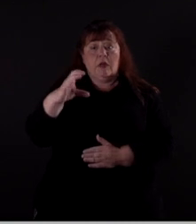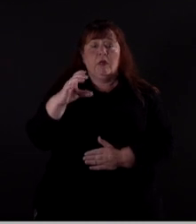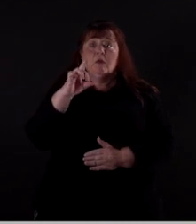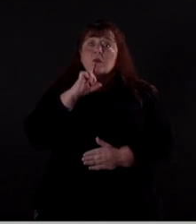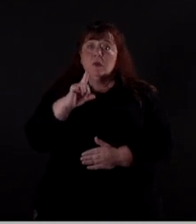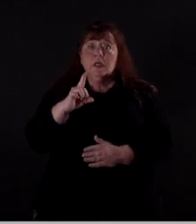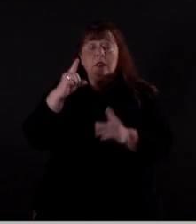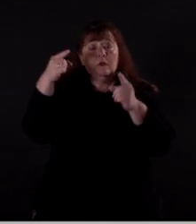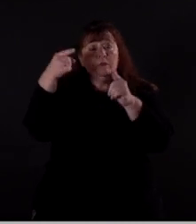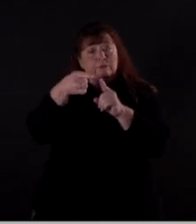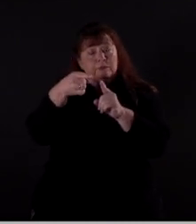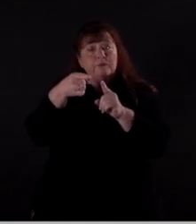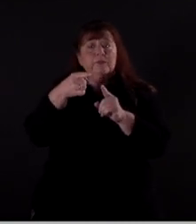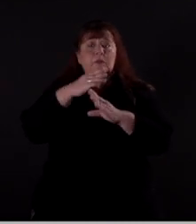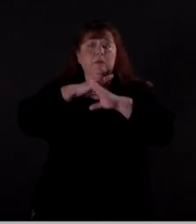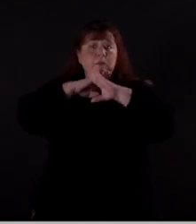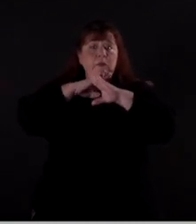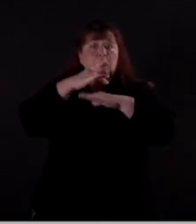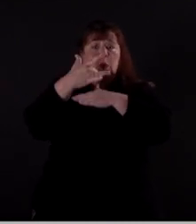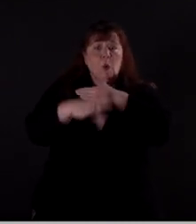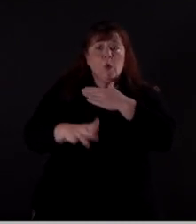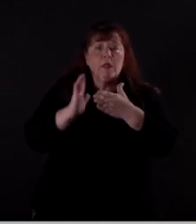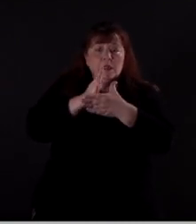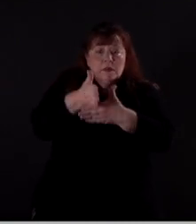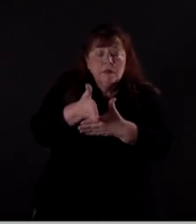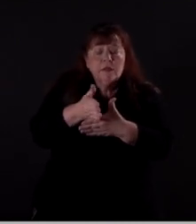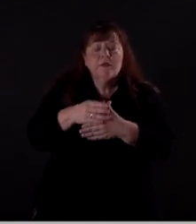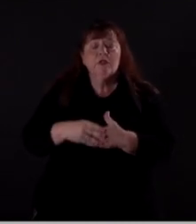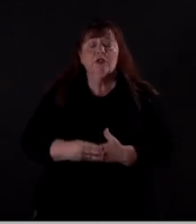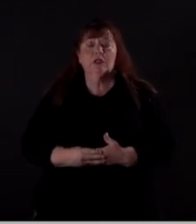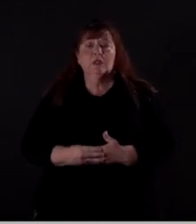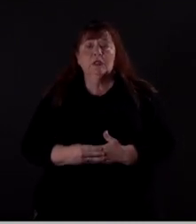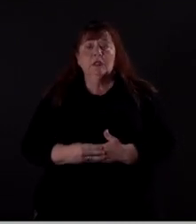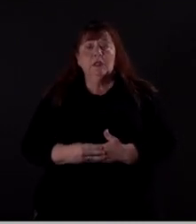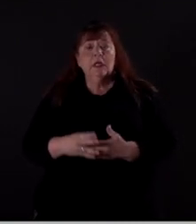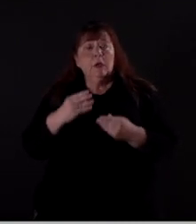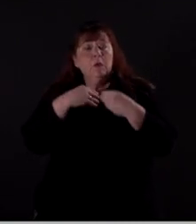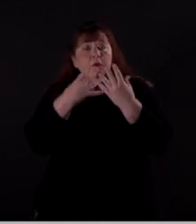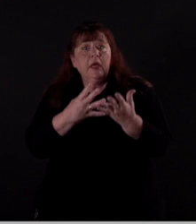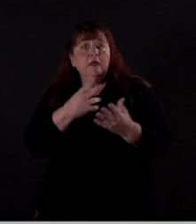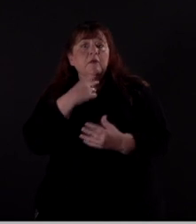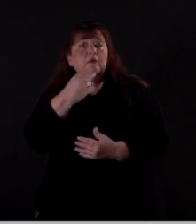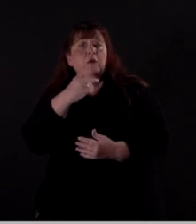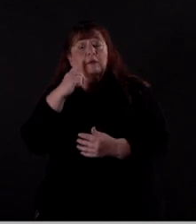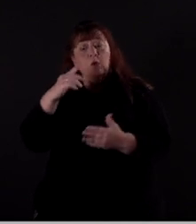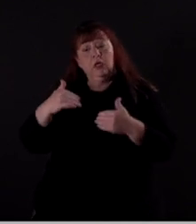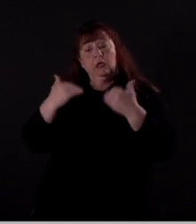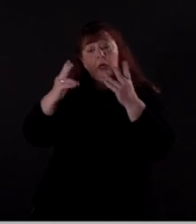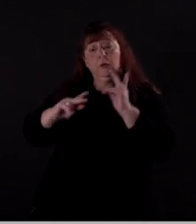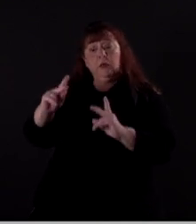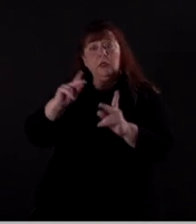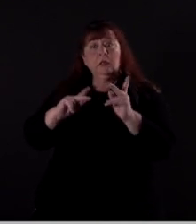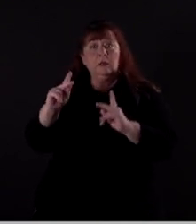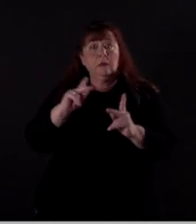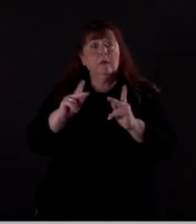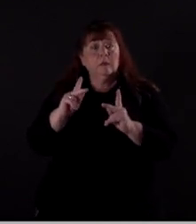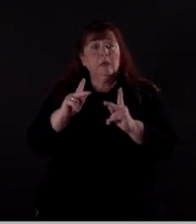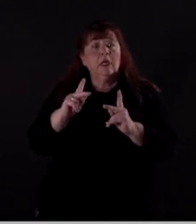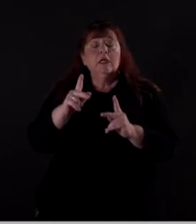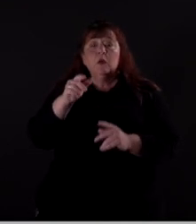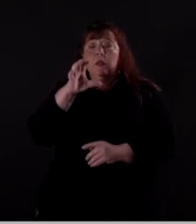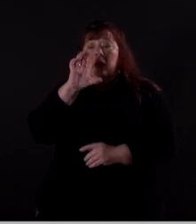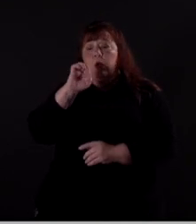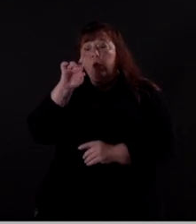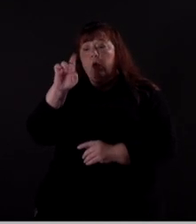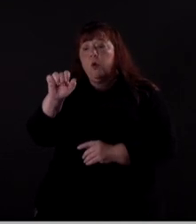to focus on prevention, early intervention, and providing a voice to young people so that we can remove the code of silence.